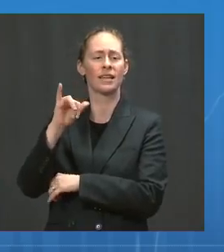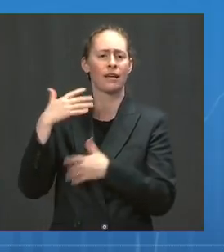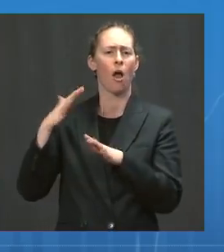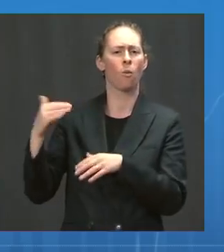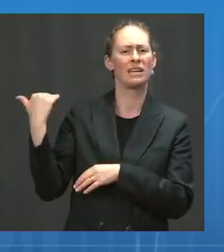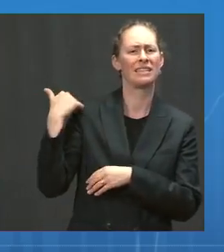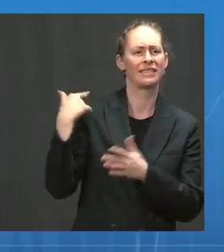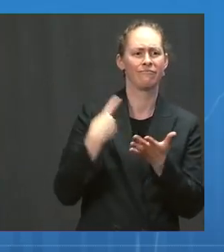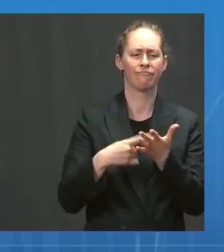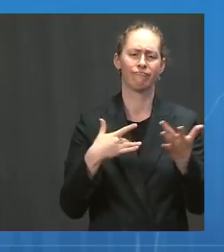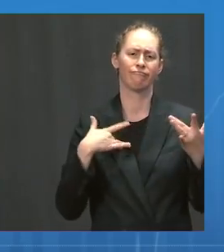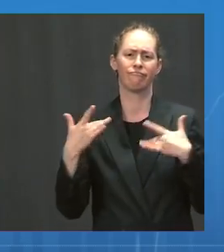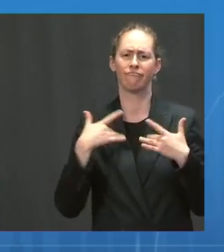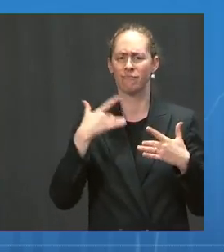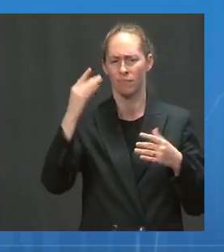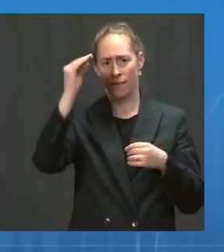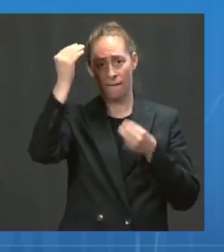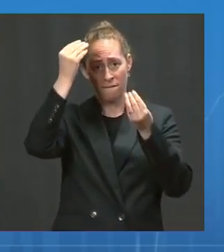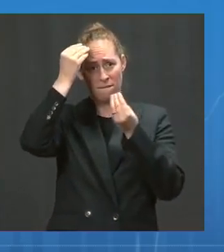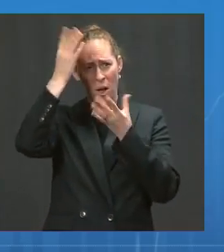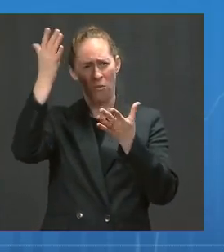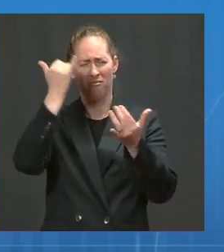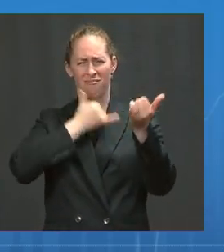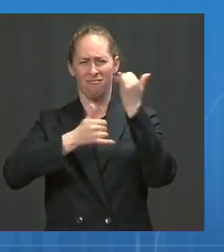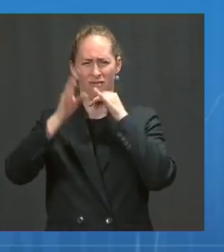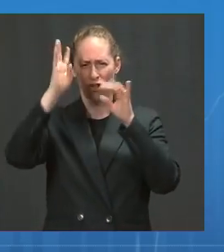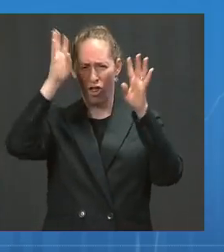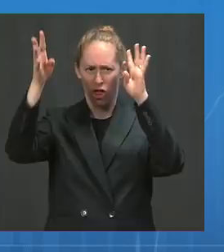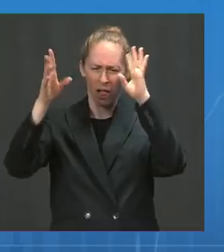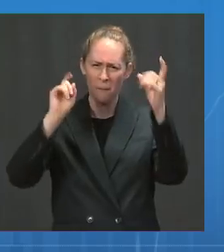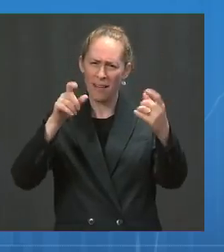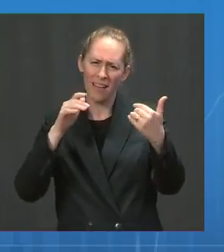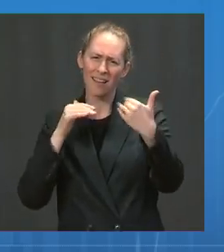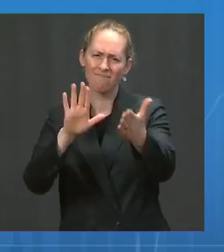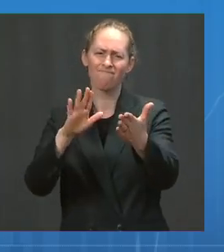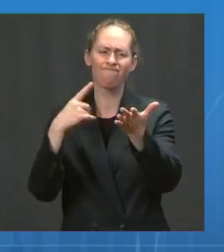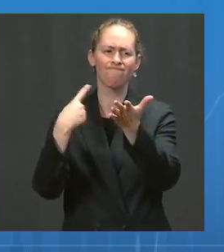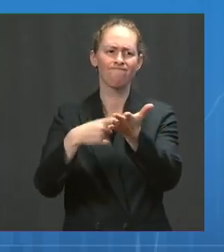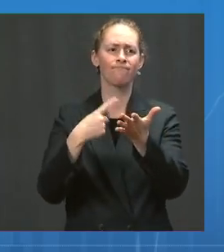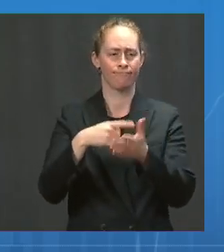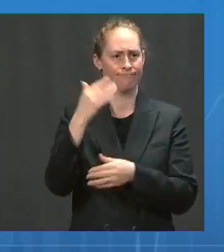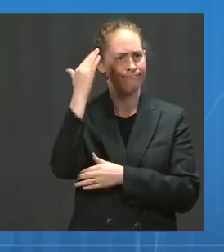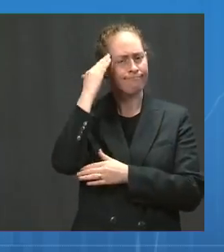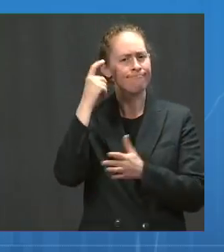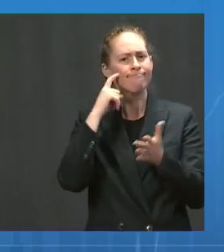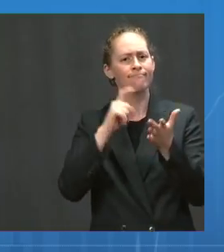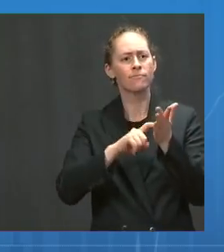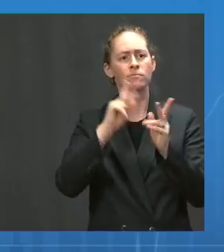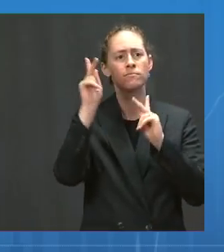We continue to see efforts to deliberately mislead the American people about the importance of vaccination.